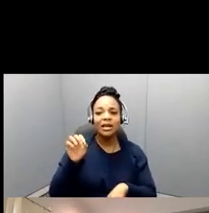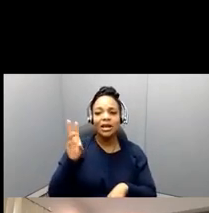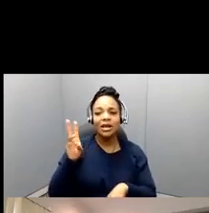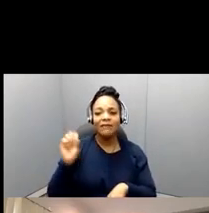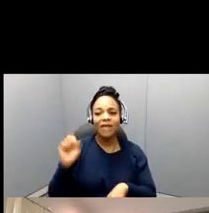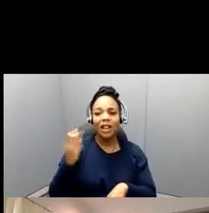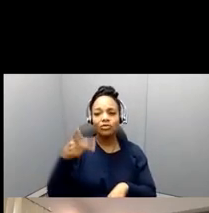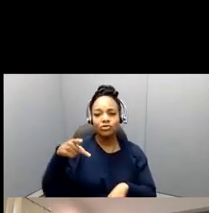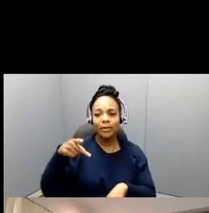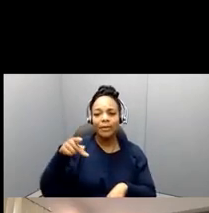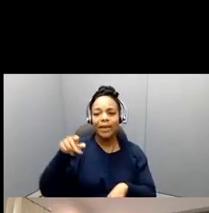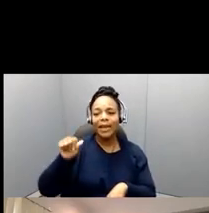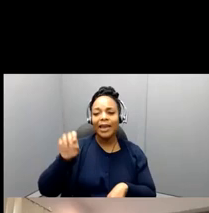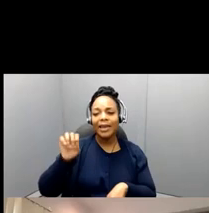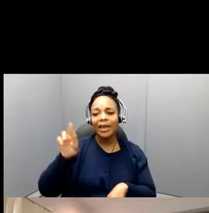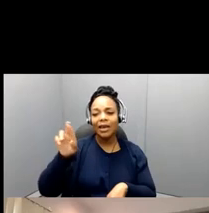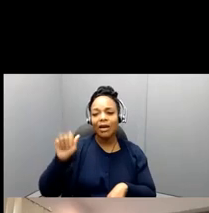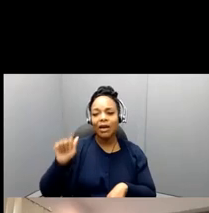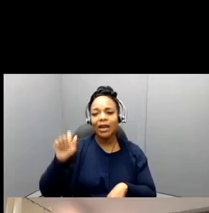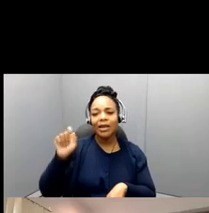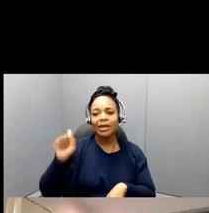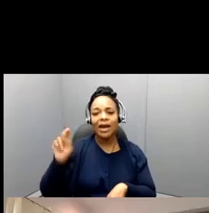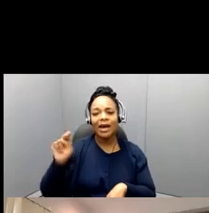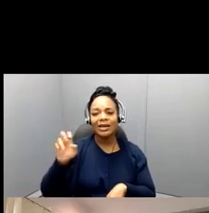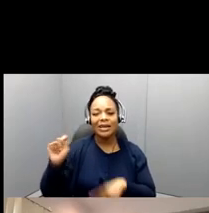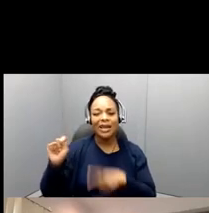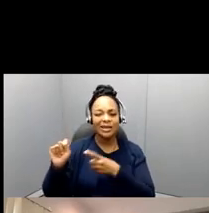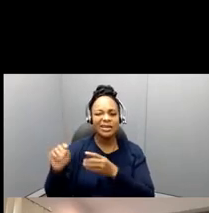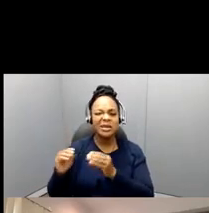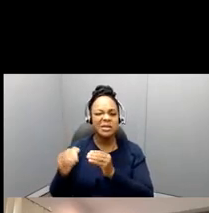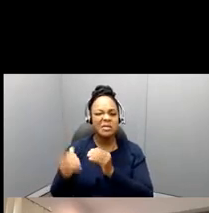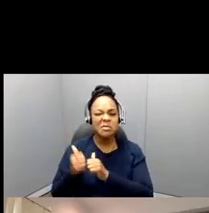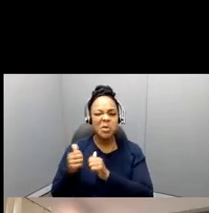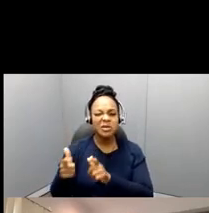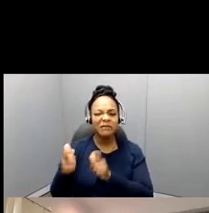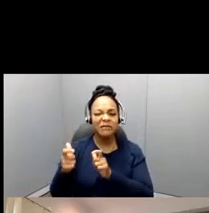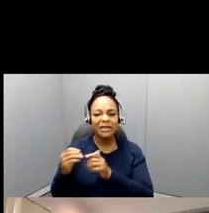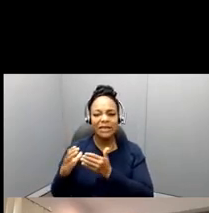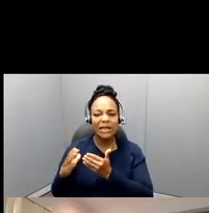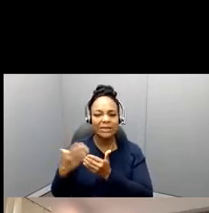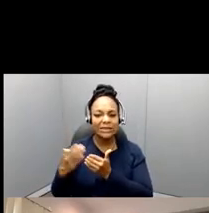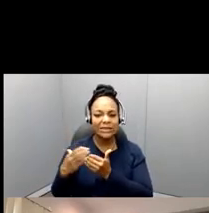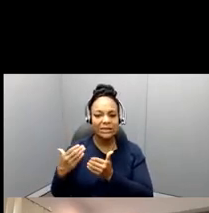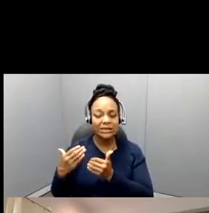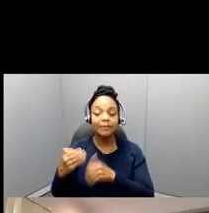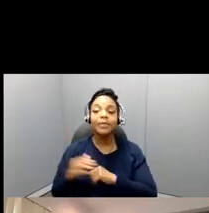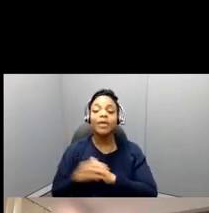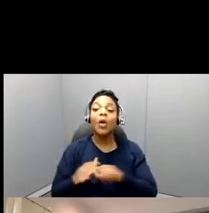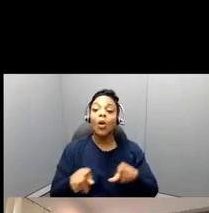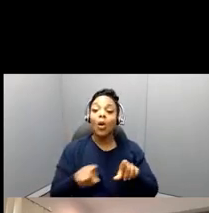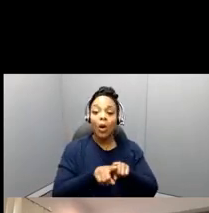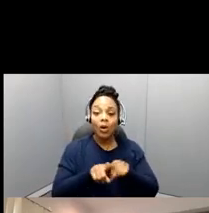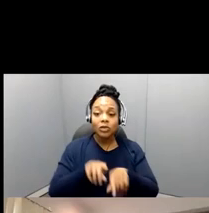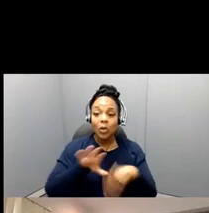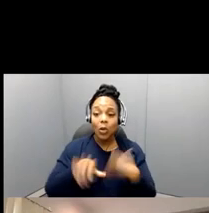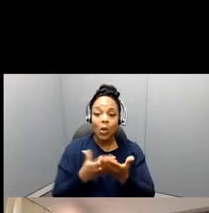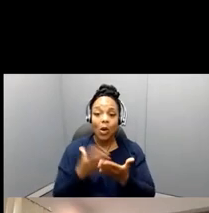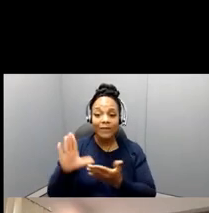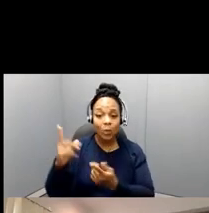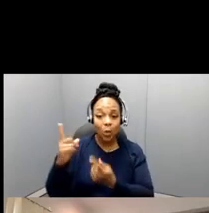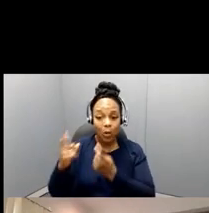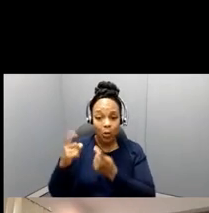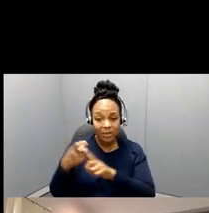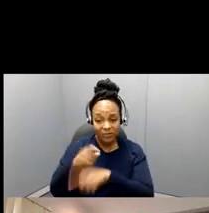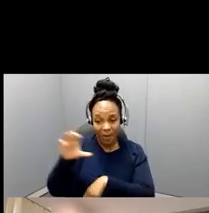get back, to get in touch with us. We are going to get a log of today's questions in the chat, and we are